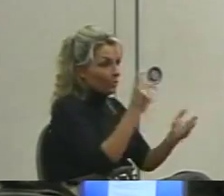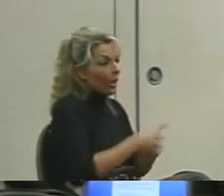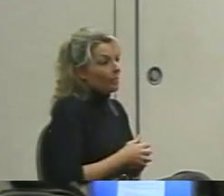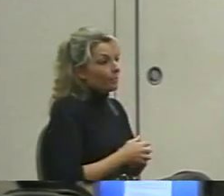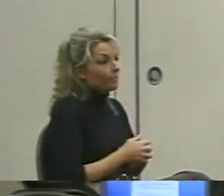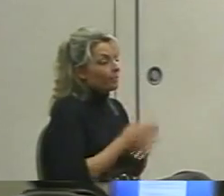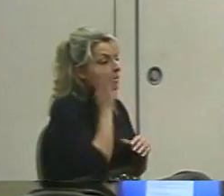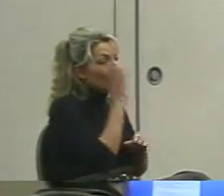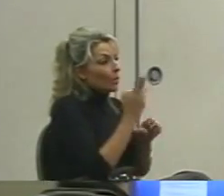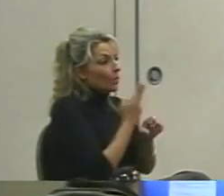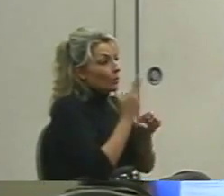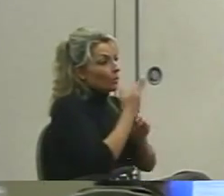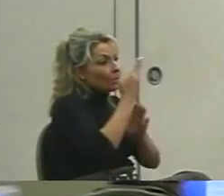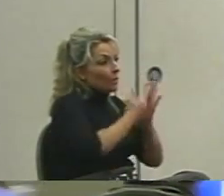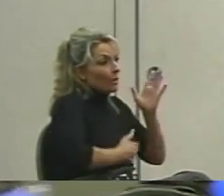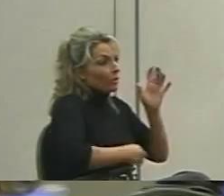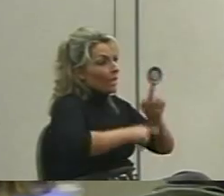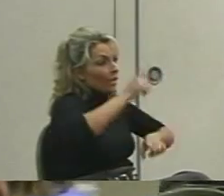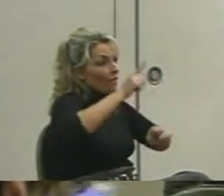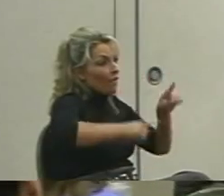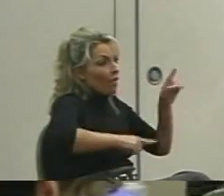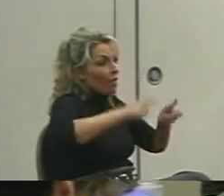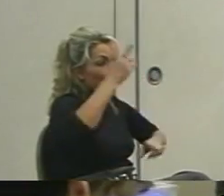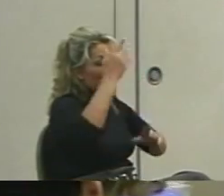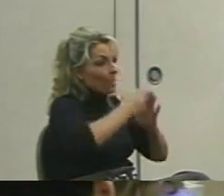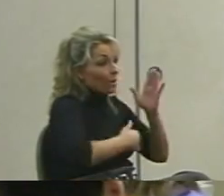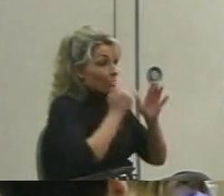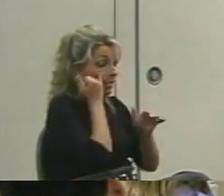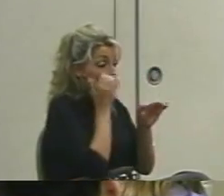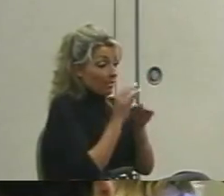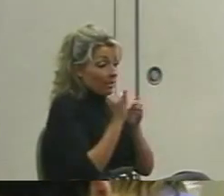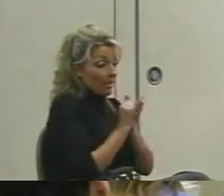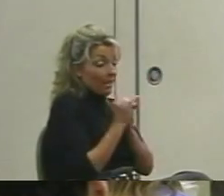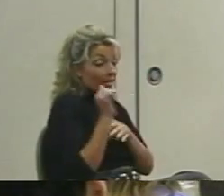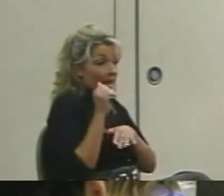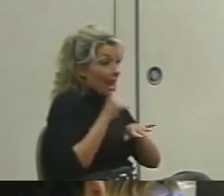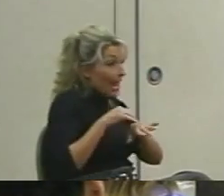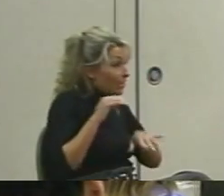to be using partial interval, which means if I did it at all,